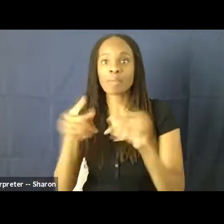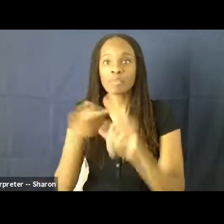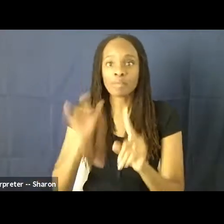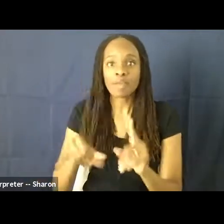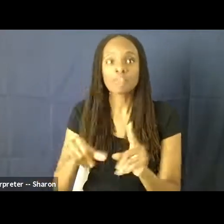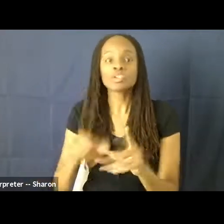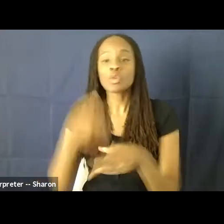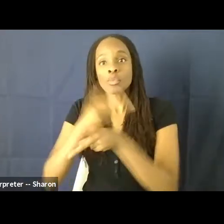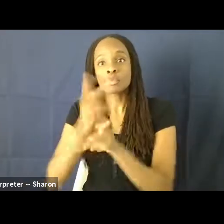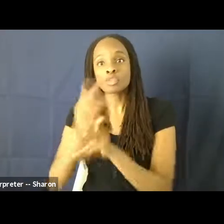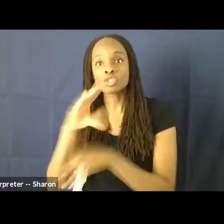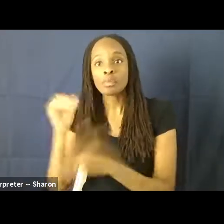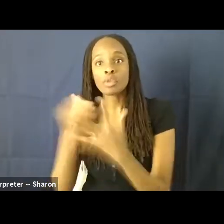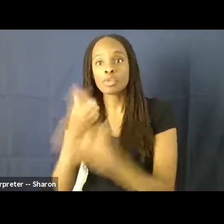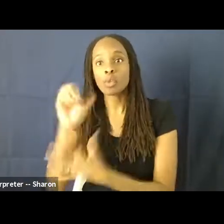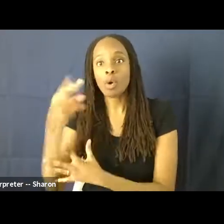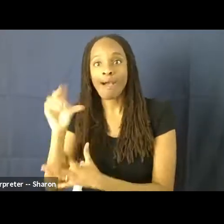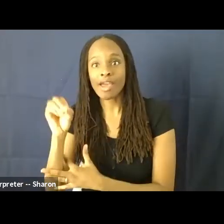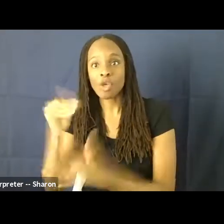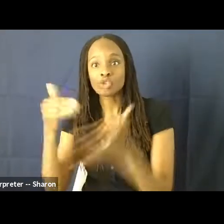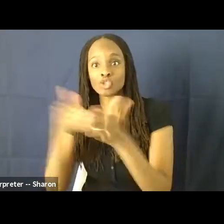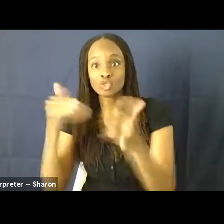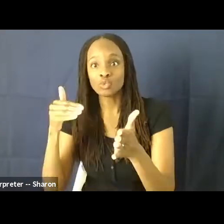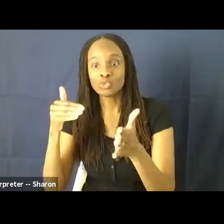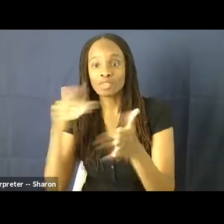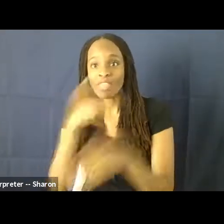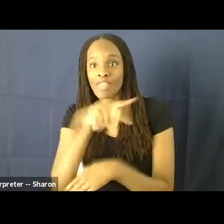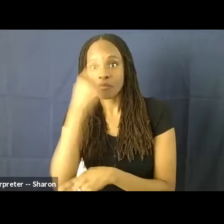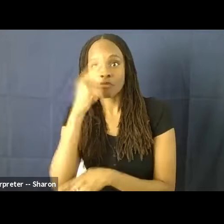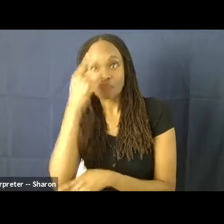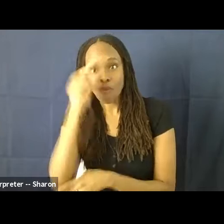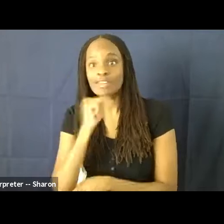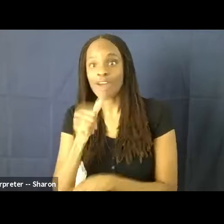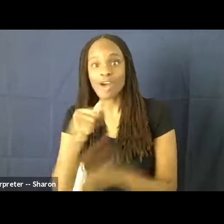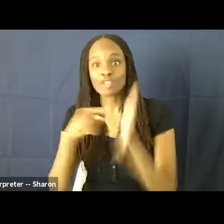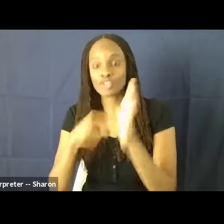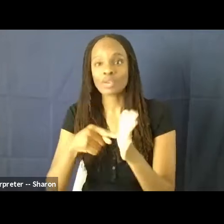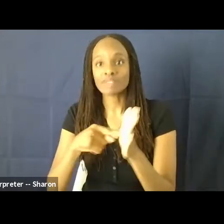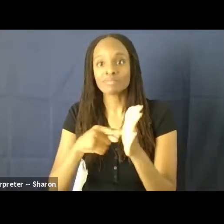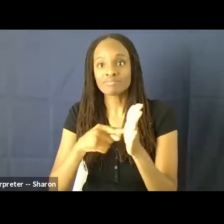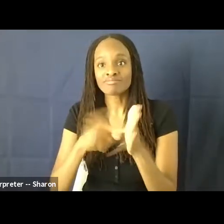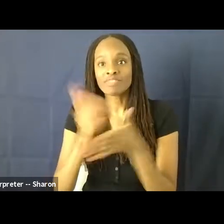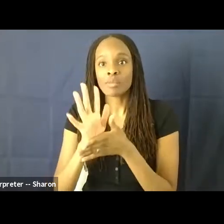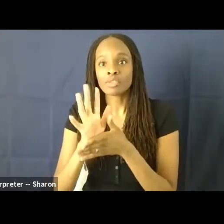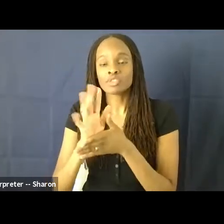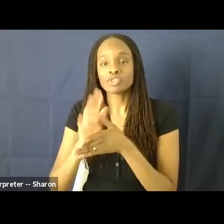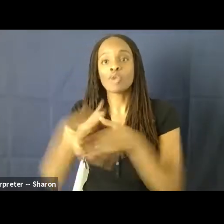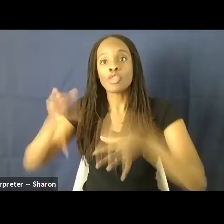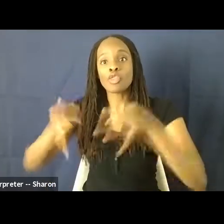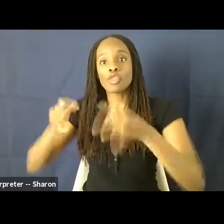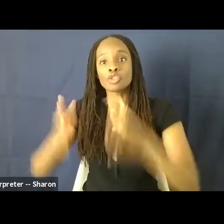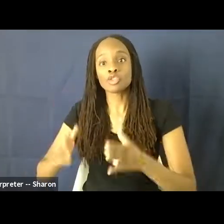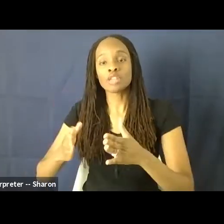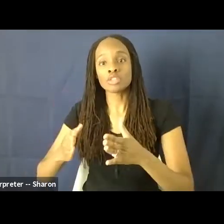Nation sued the state of Ohio for not showing the film. And what happened was that the justices ruled that the motion pictures are